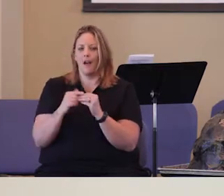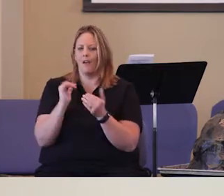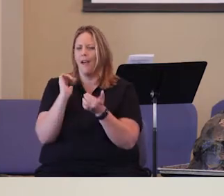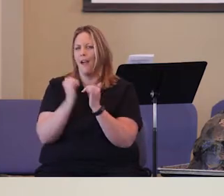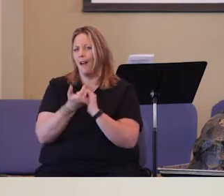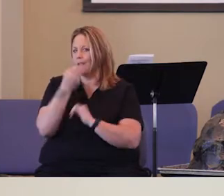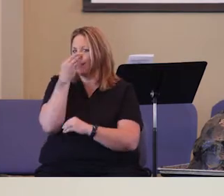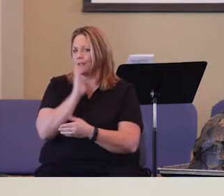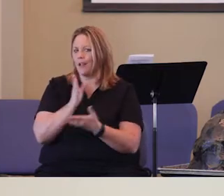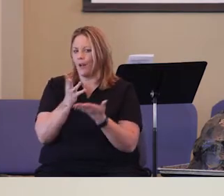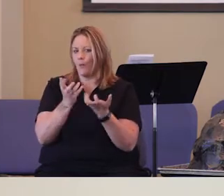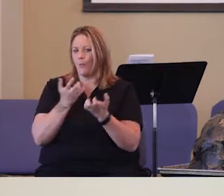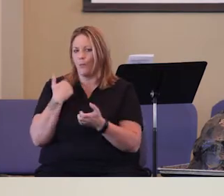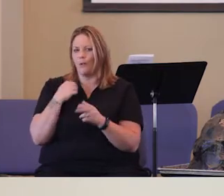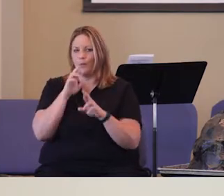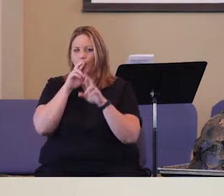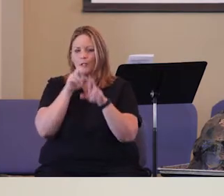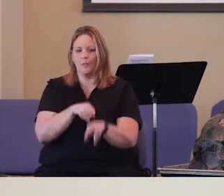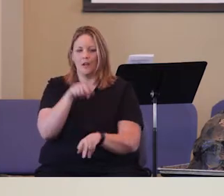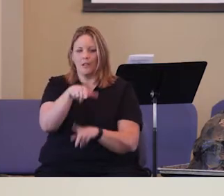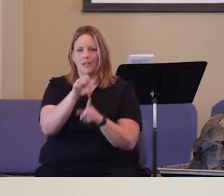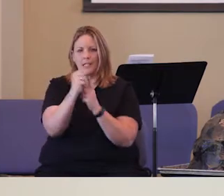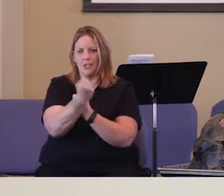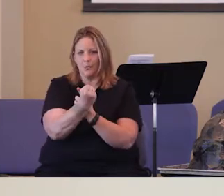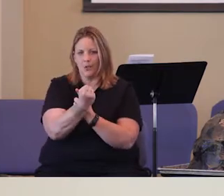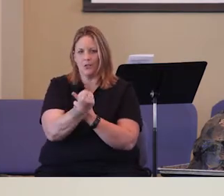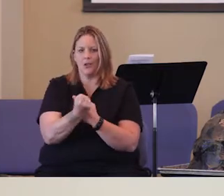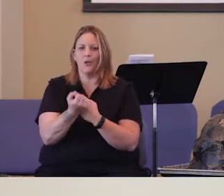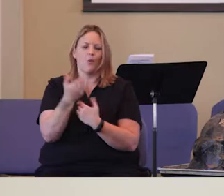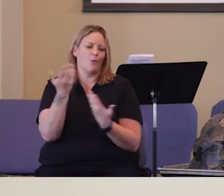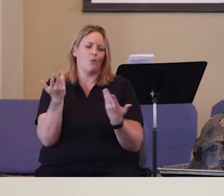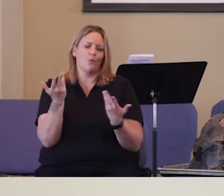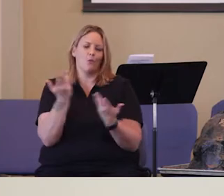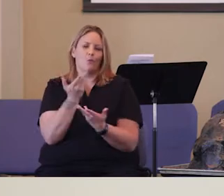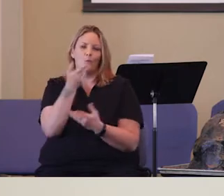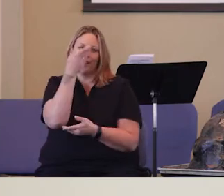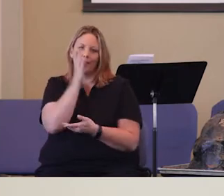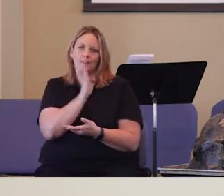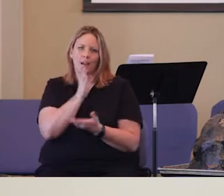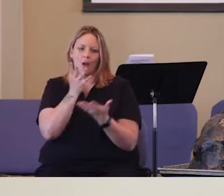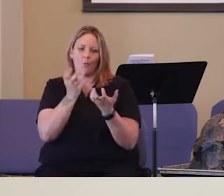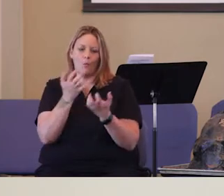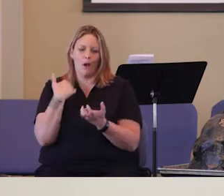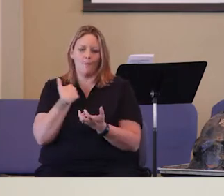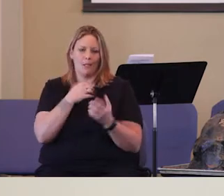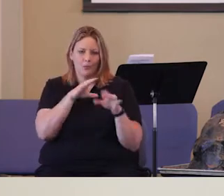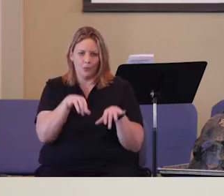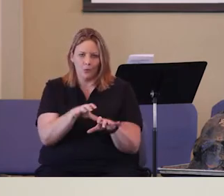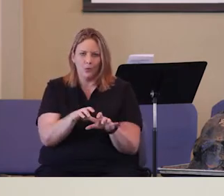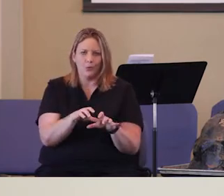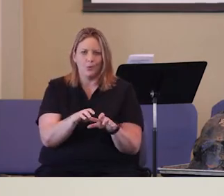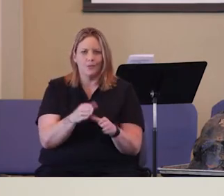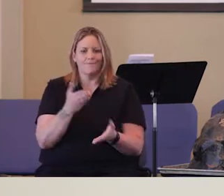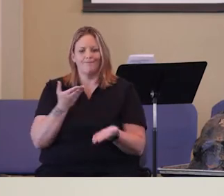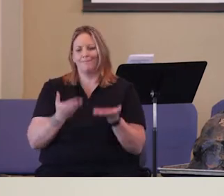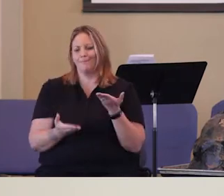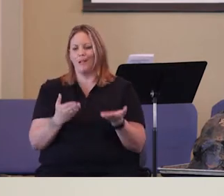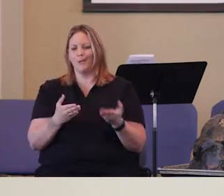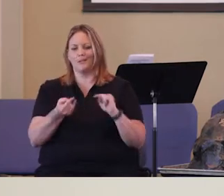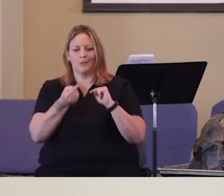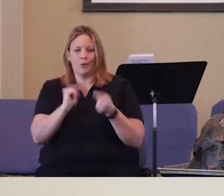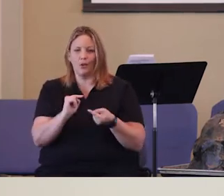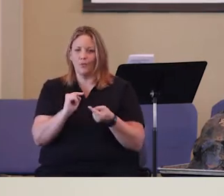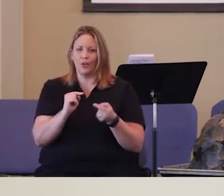how does God want me to respond in this situation? What does God want me to do? I mean, it could be a really hurtful comment.